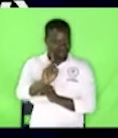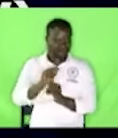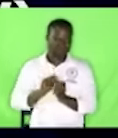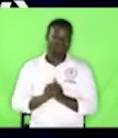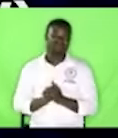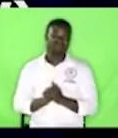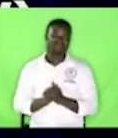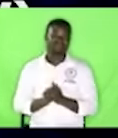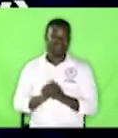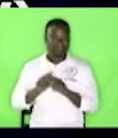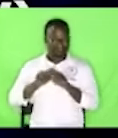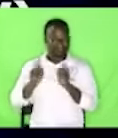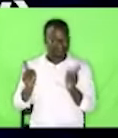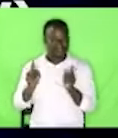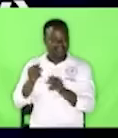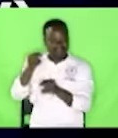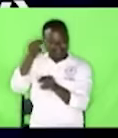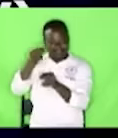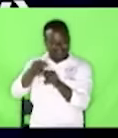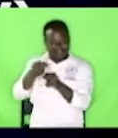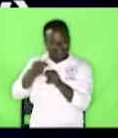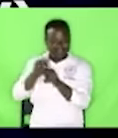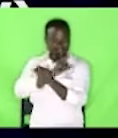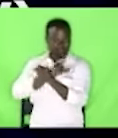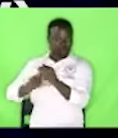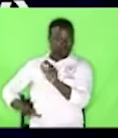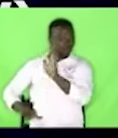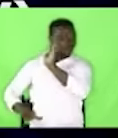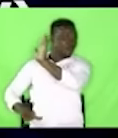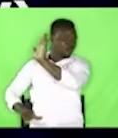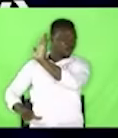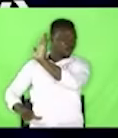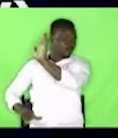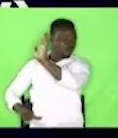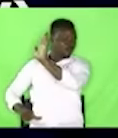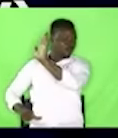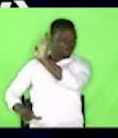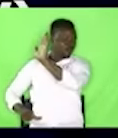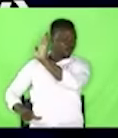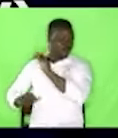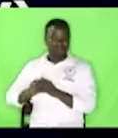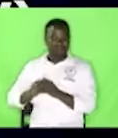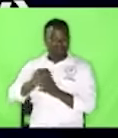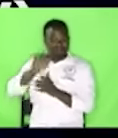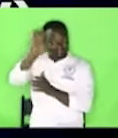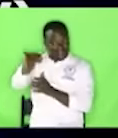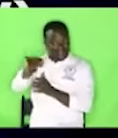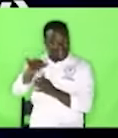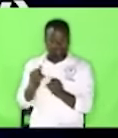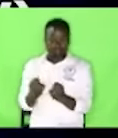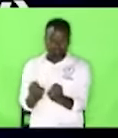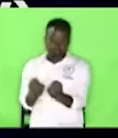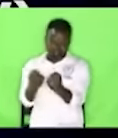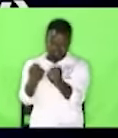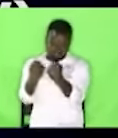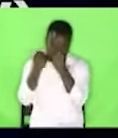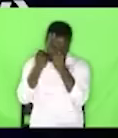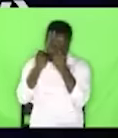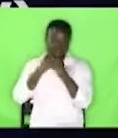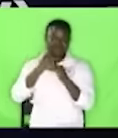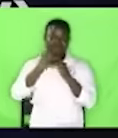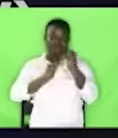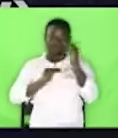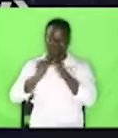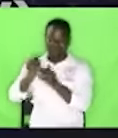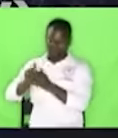But it is the name of the Lord. It's a strong tower. The righteous run into